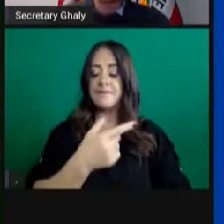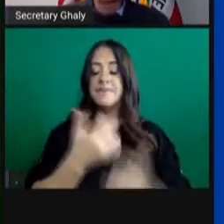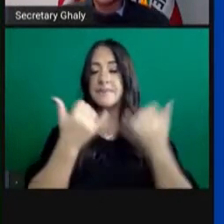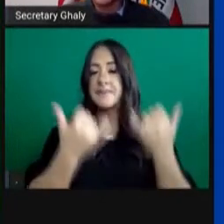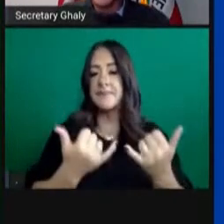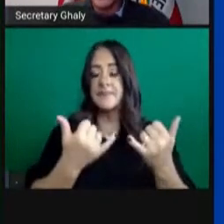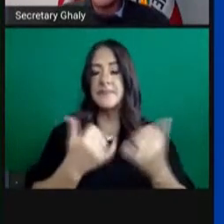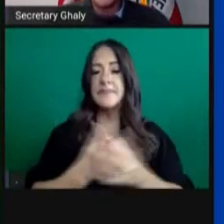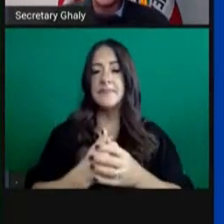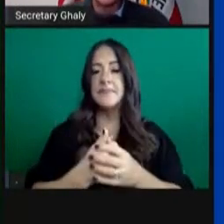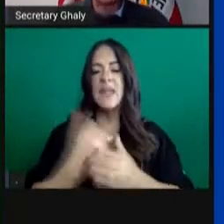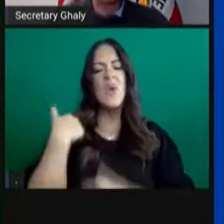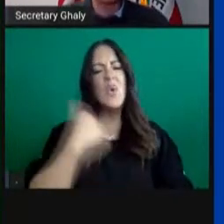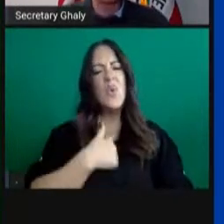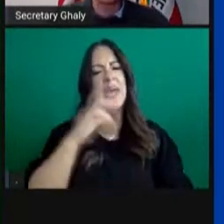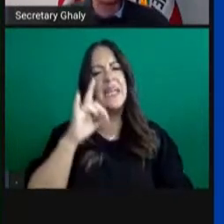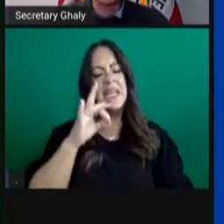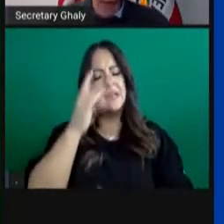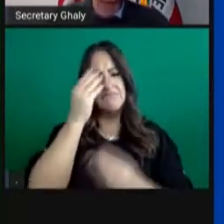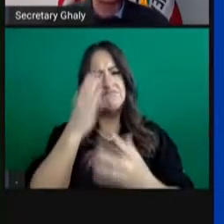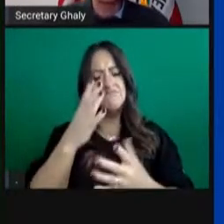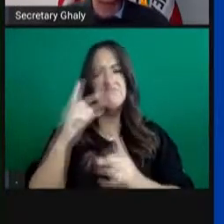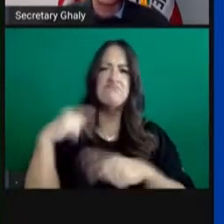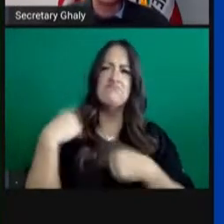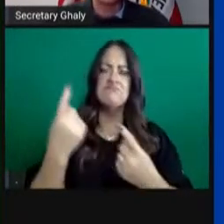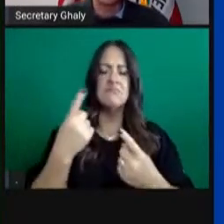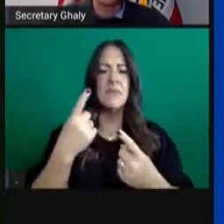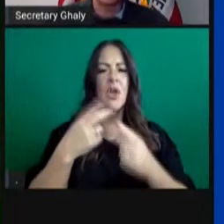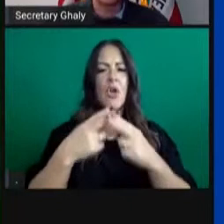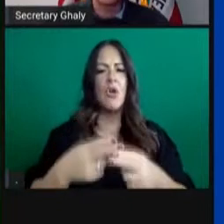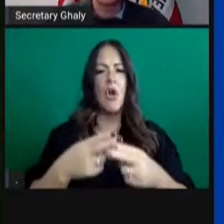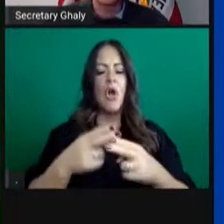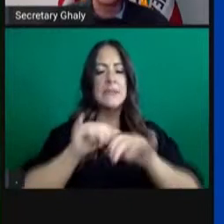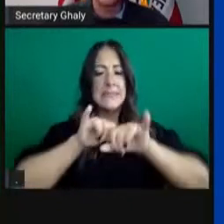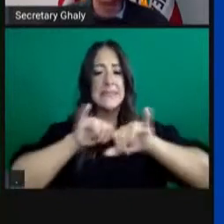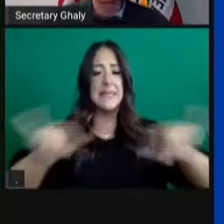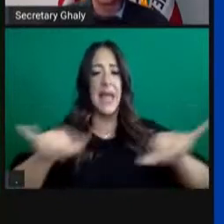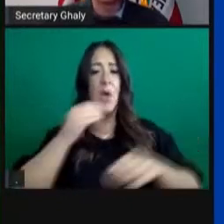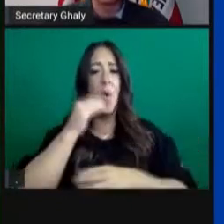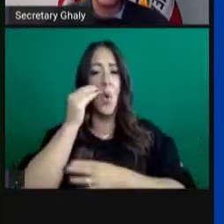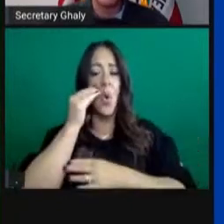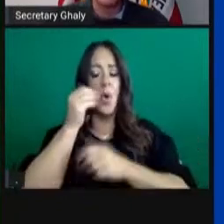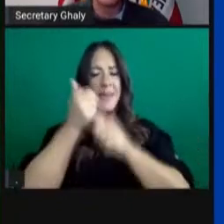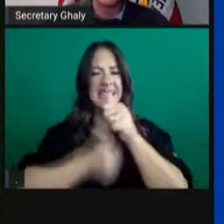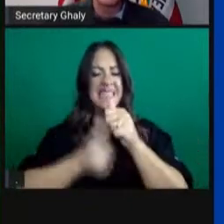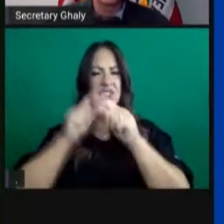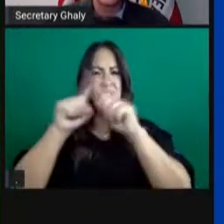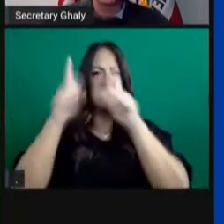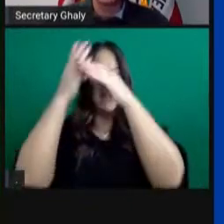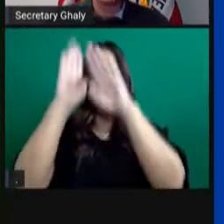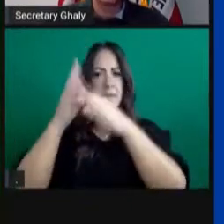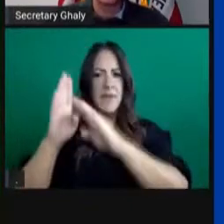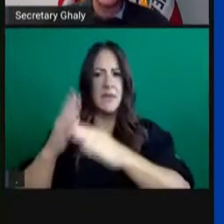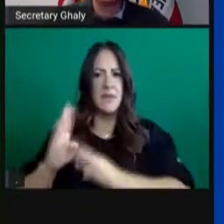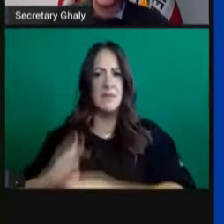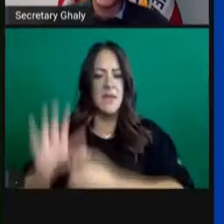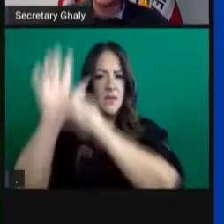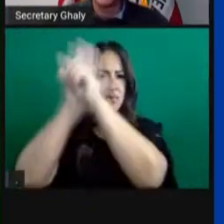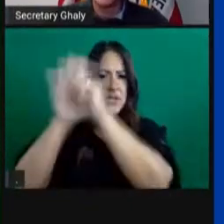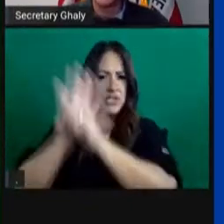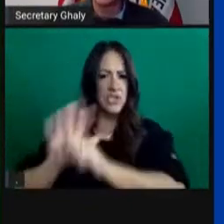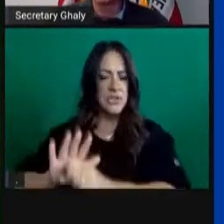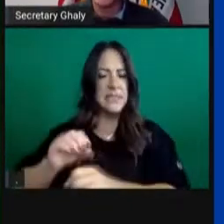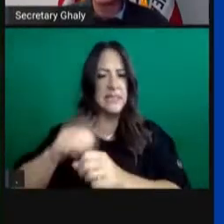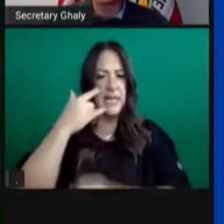So we have been talking now for about the regional stay at home order for over three weeks. Counties have